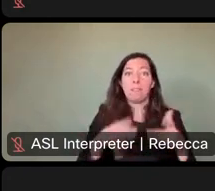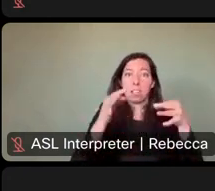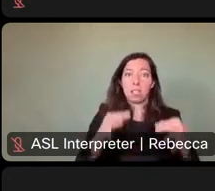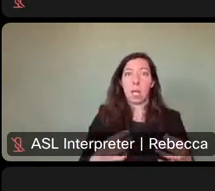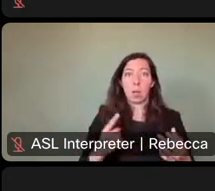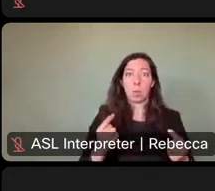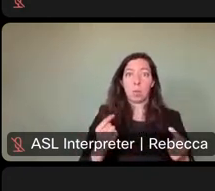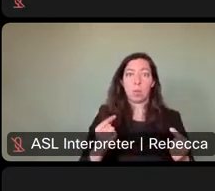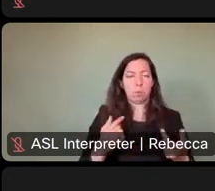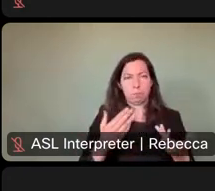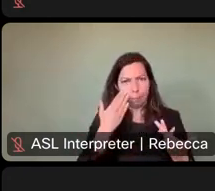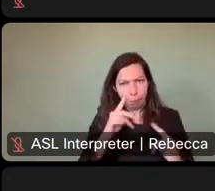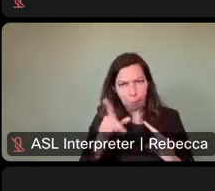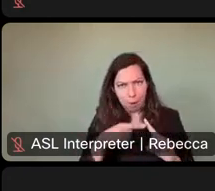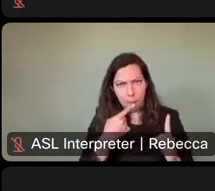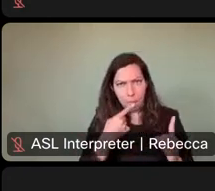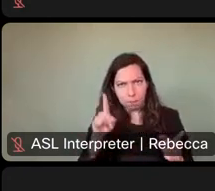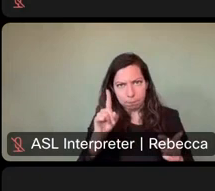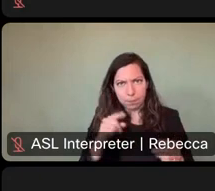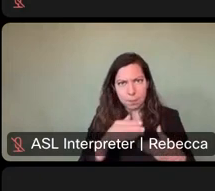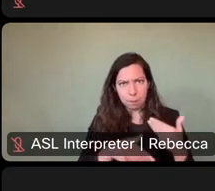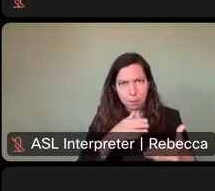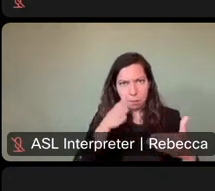date is up to the air until we get through this process.